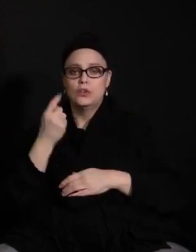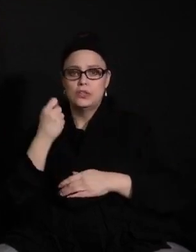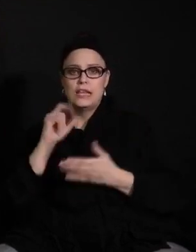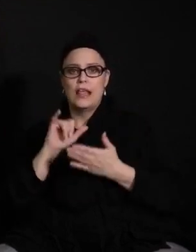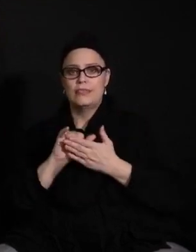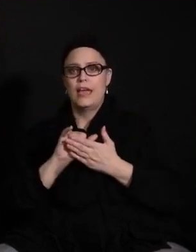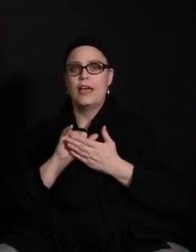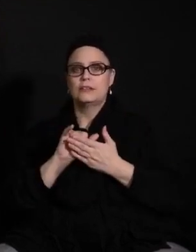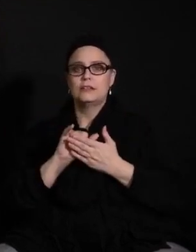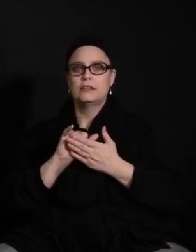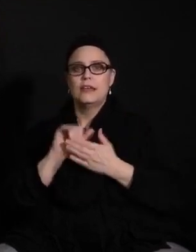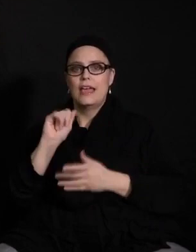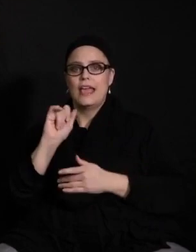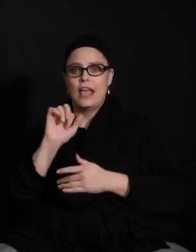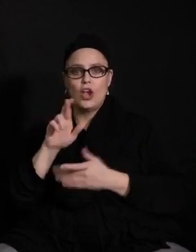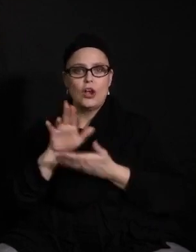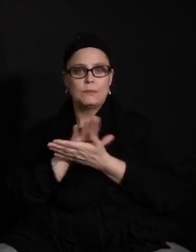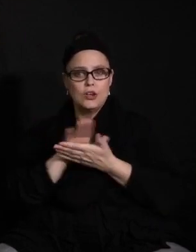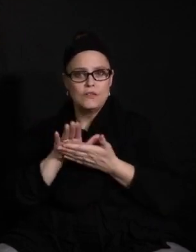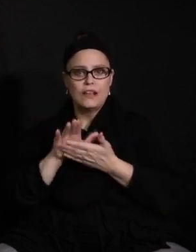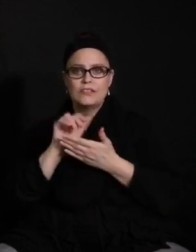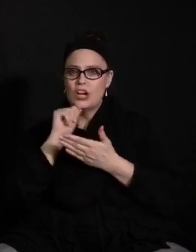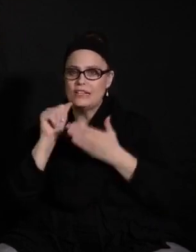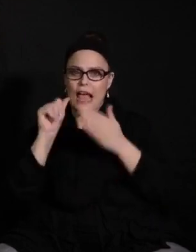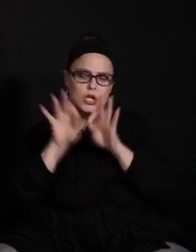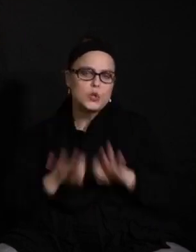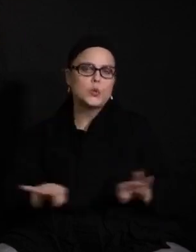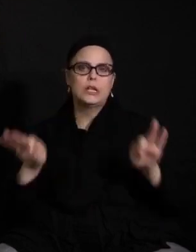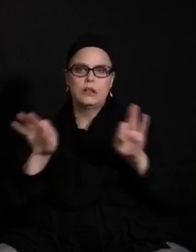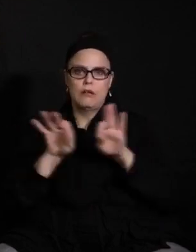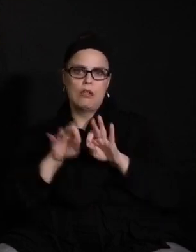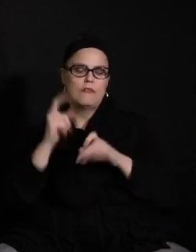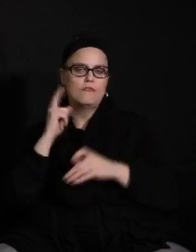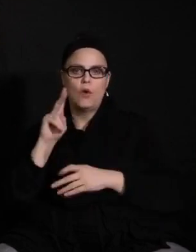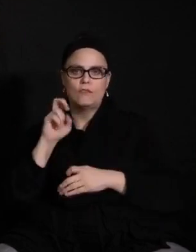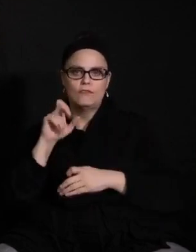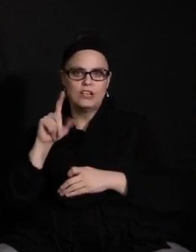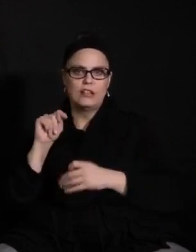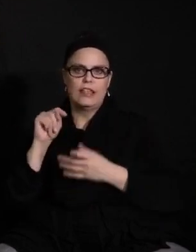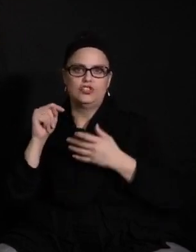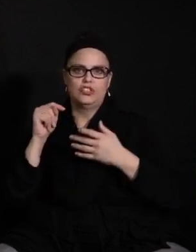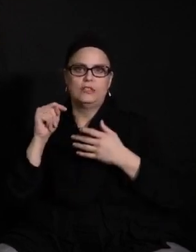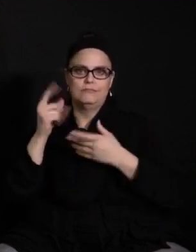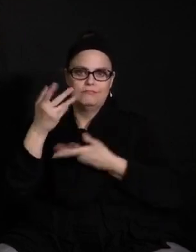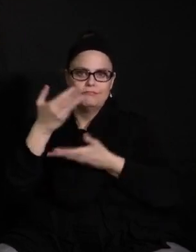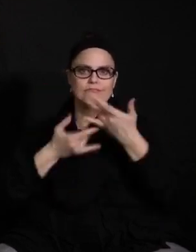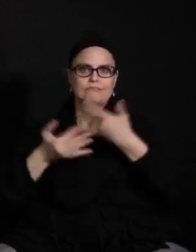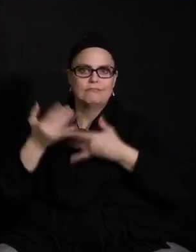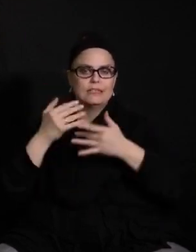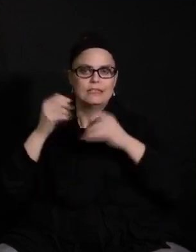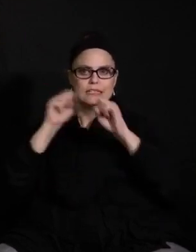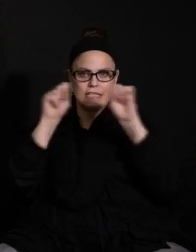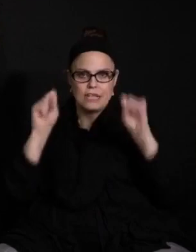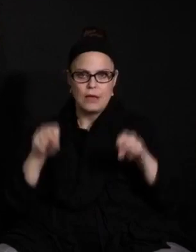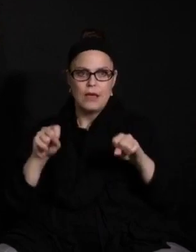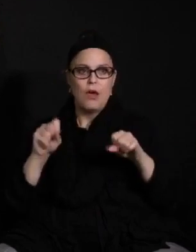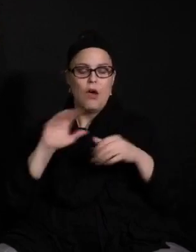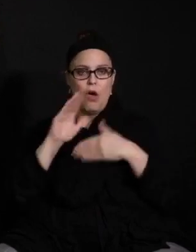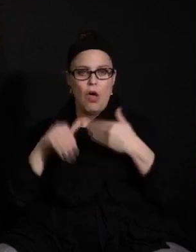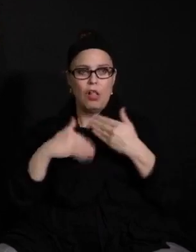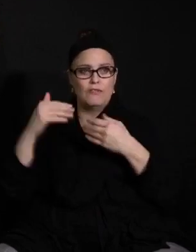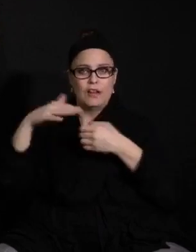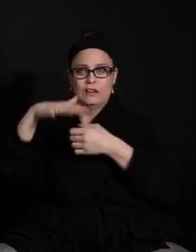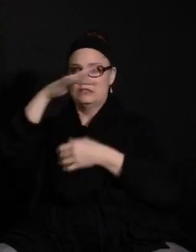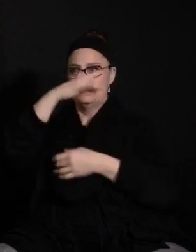purifiers are not critical to ensure adequate ventilation system mitigations and every space that is used for teaching is supplied with fresh filtered